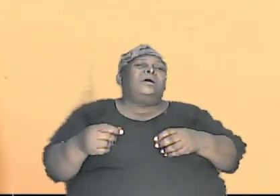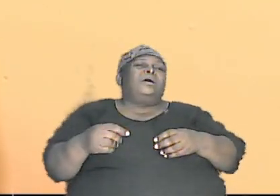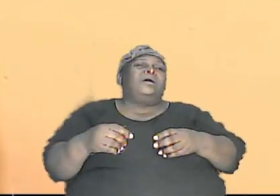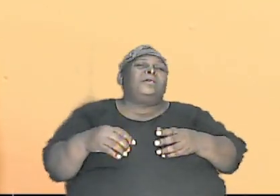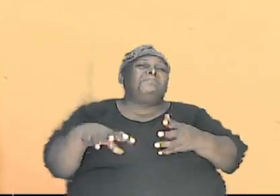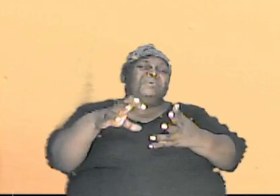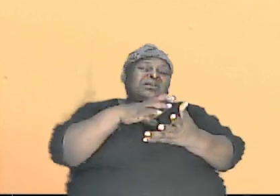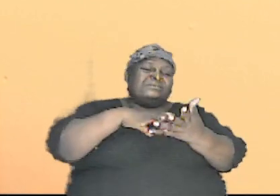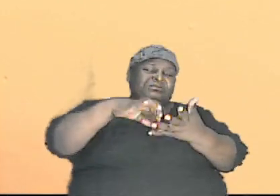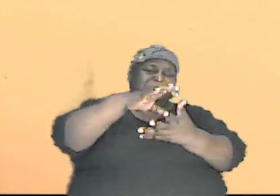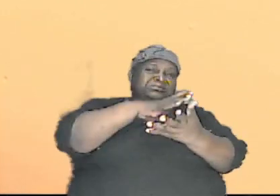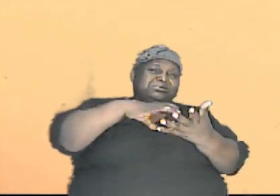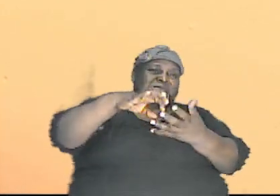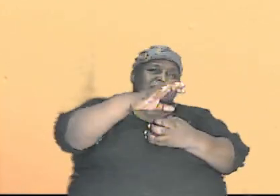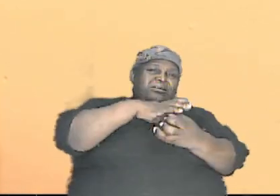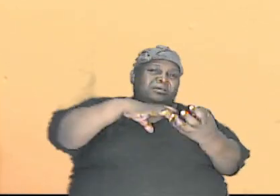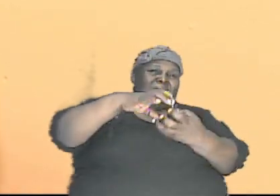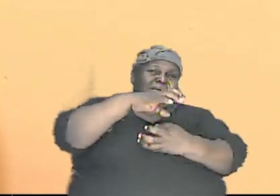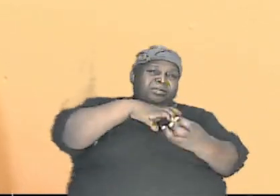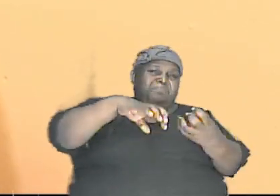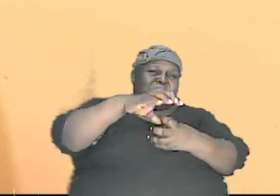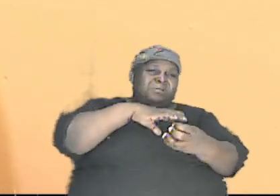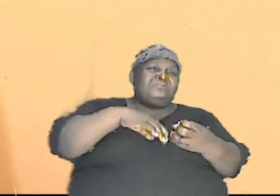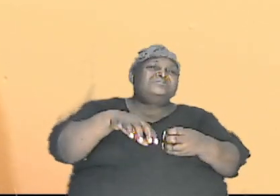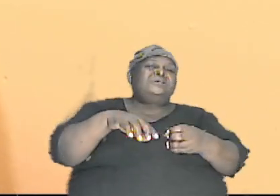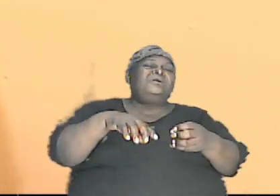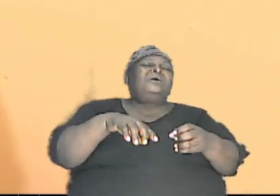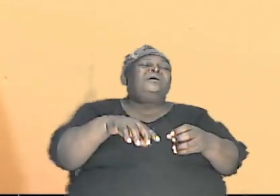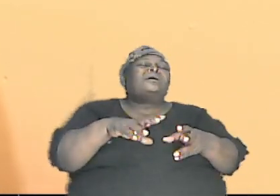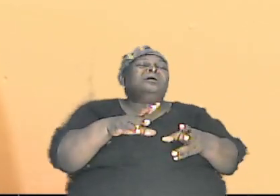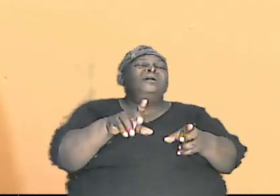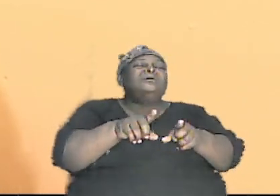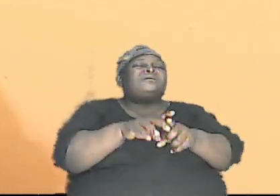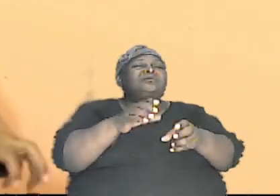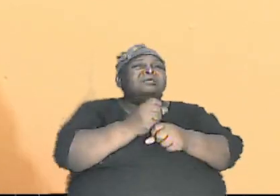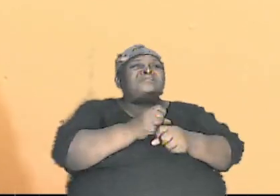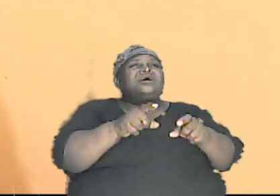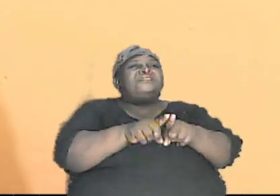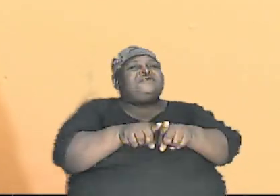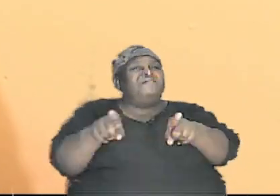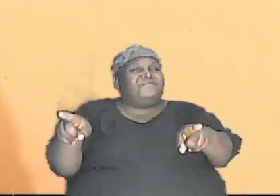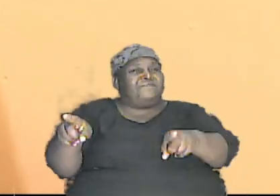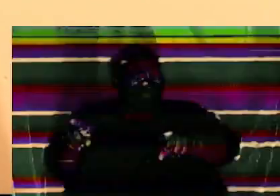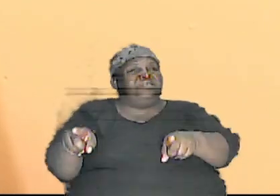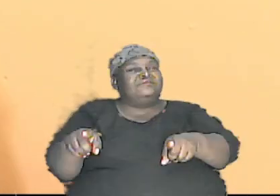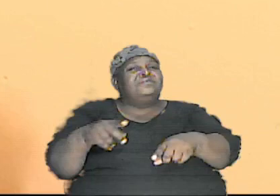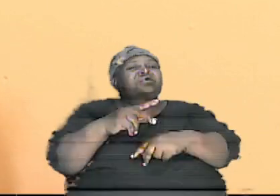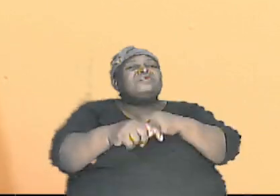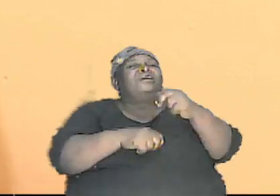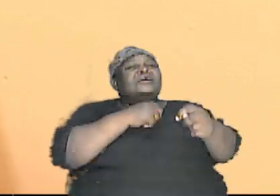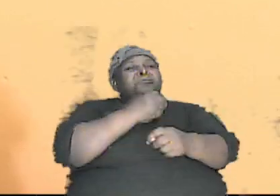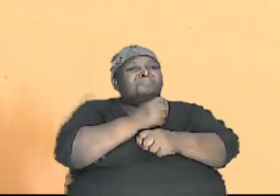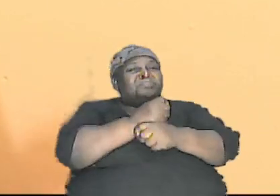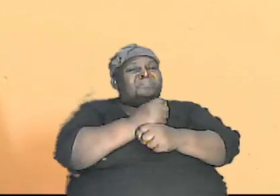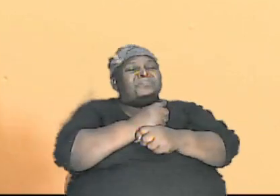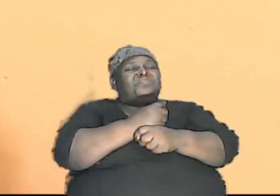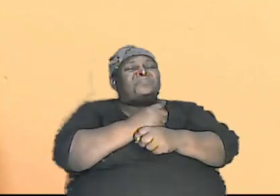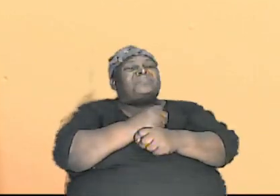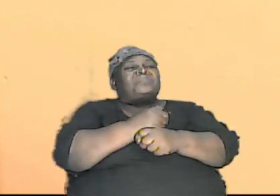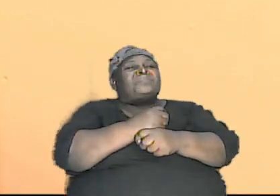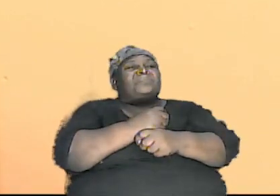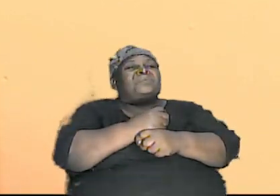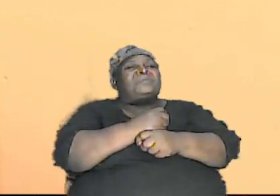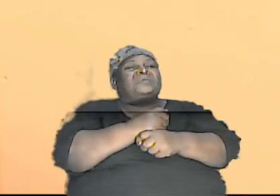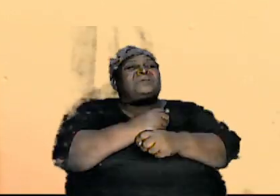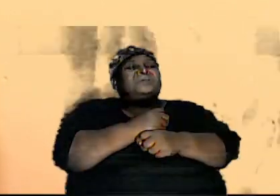a rottweiler you get another breed and they have certain features well what you call a pitbull is a combination of two dogs